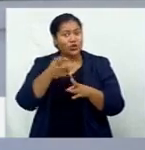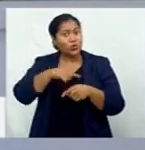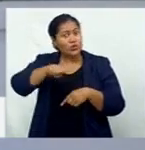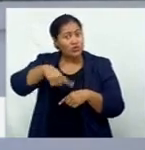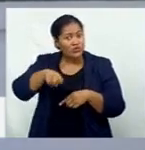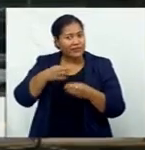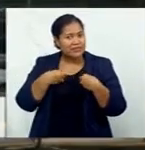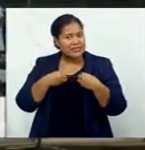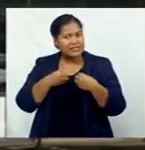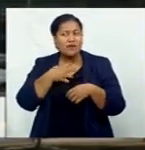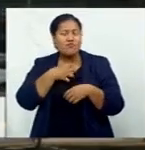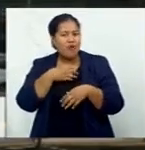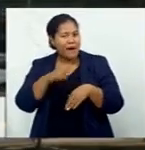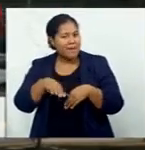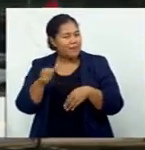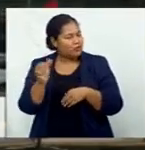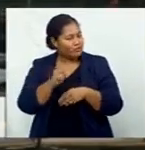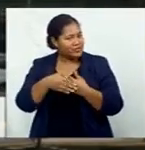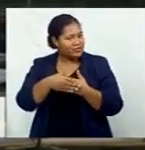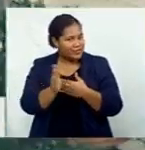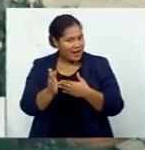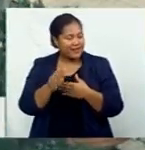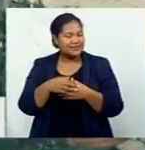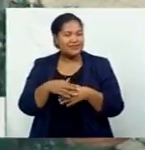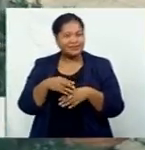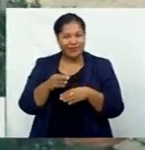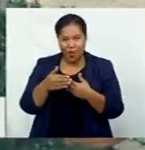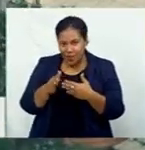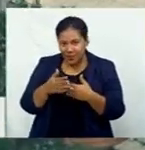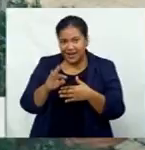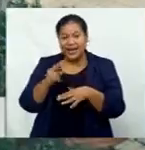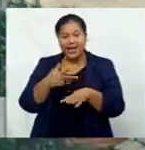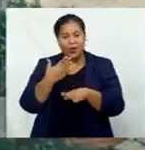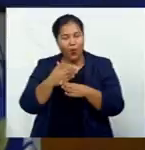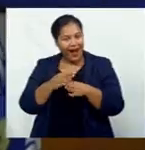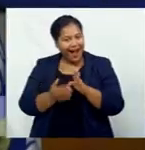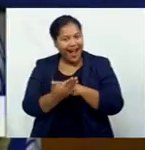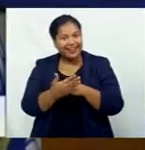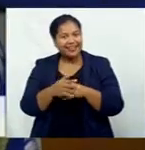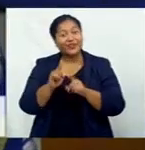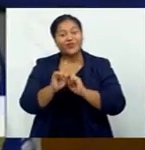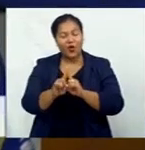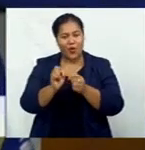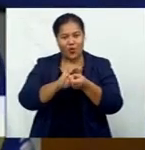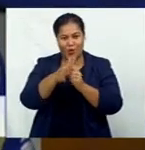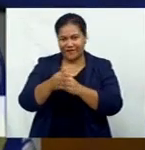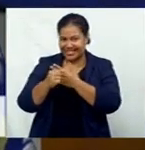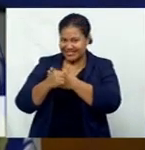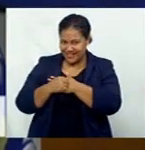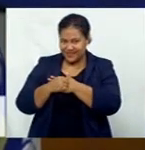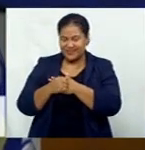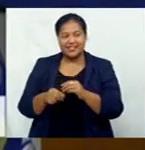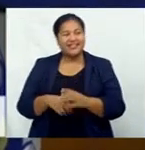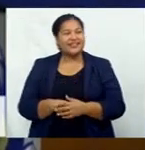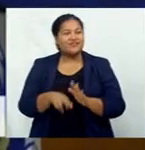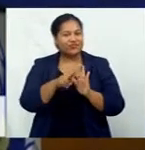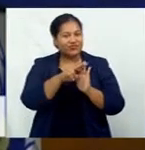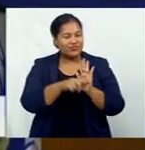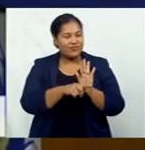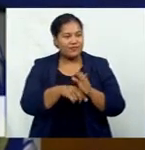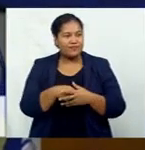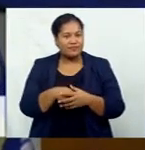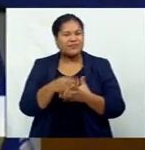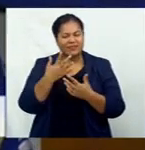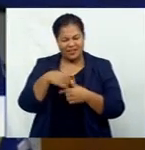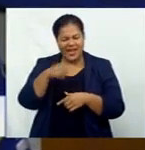members to start reopening, operating under COVID-safe measures. Most of the shops are opening up. 70% of the shops